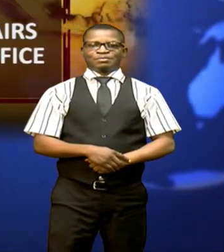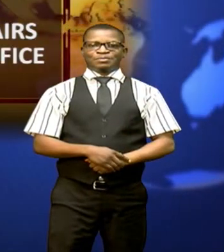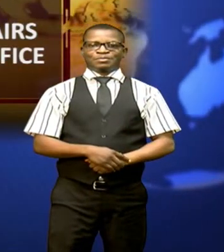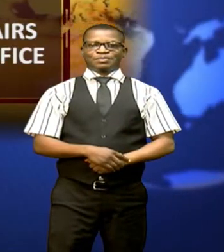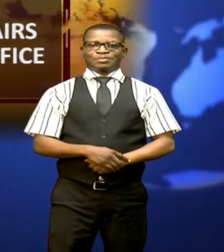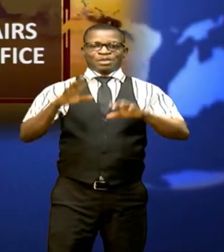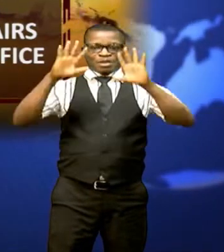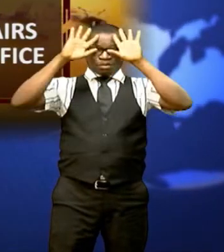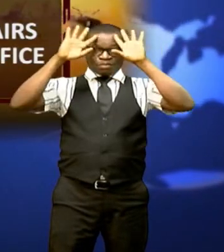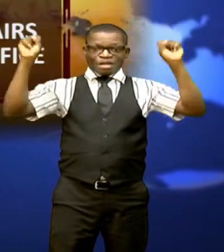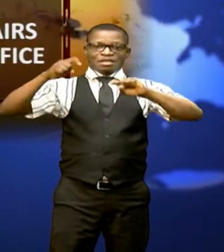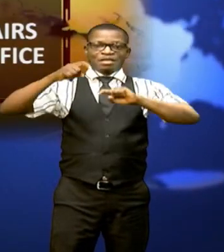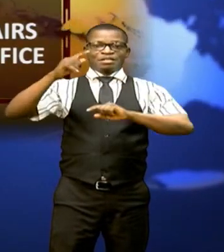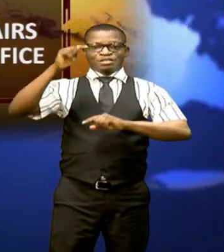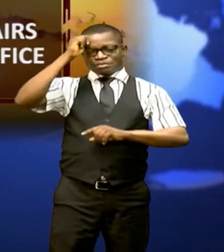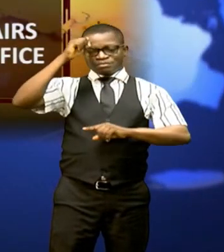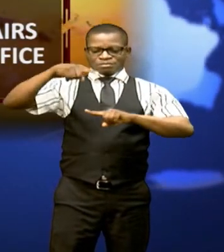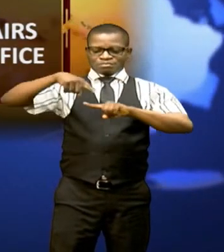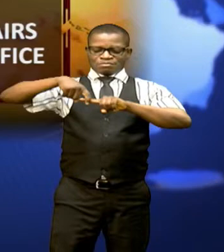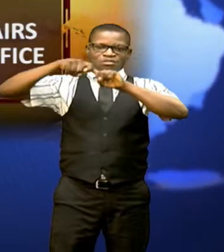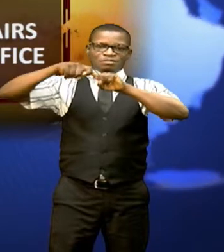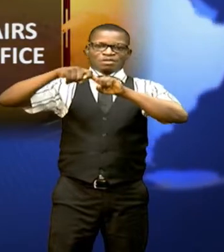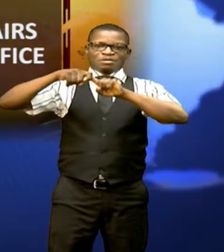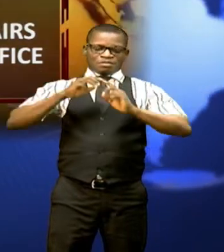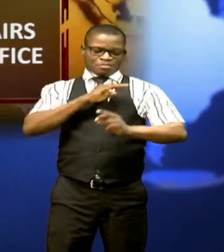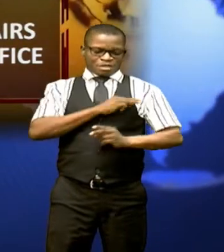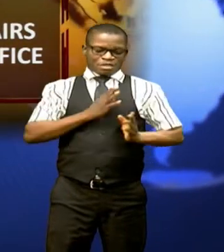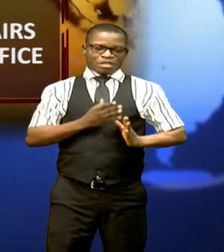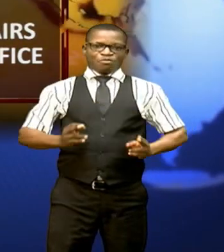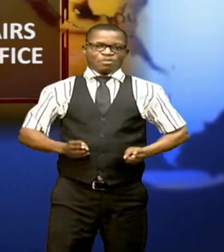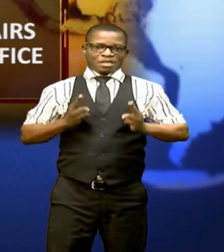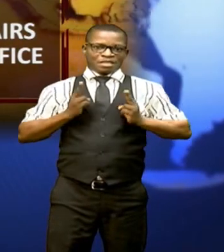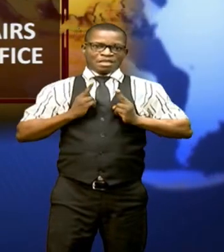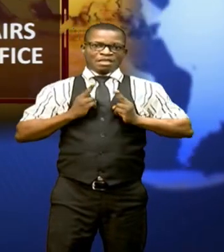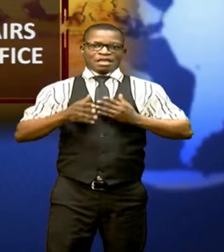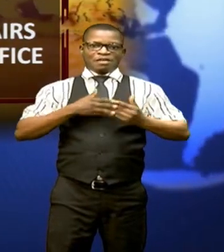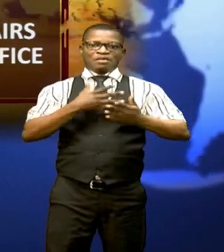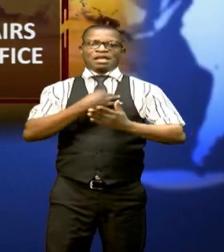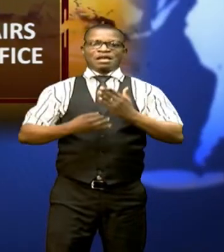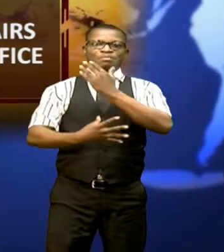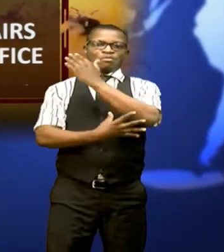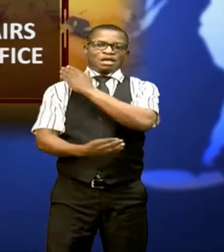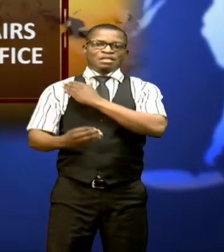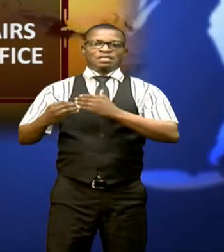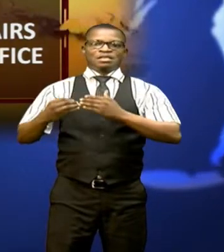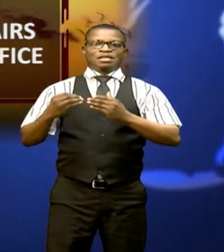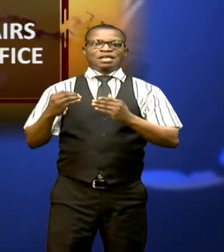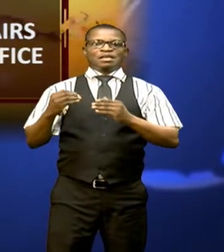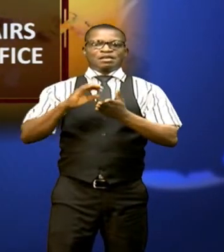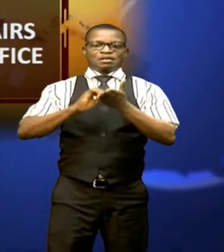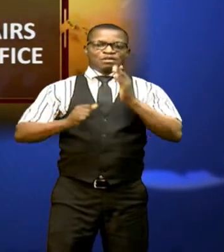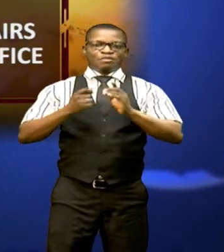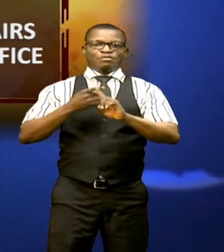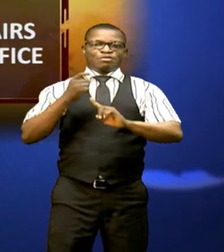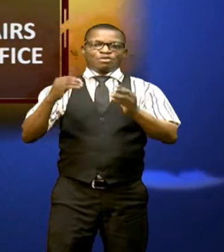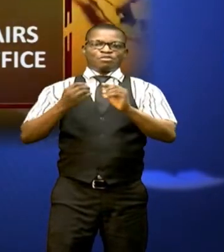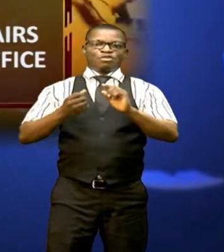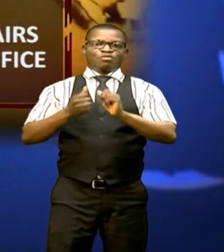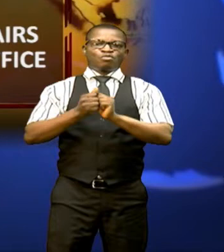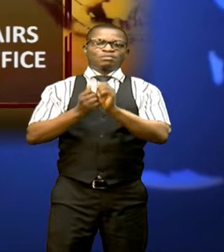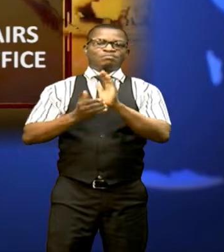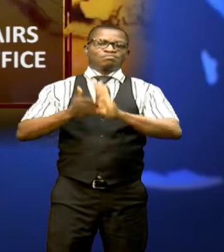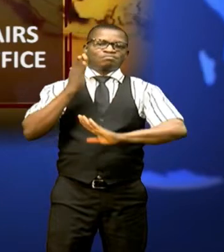president to no suspense minister of humanitarian affairs and pervert alleviation from office with immediate effects